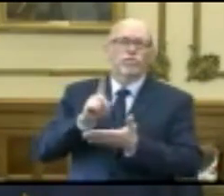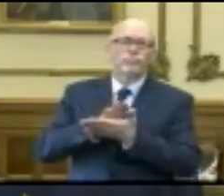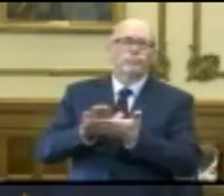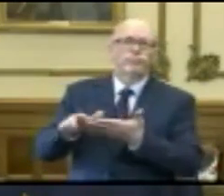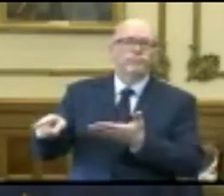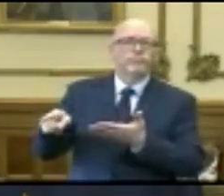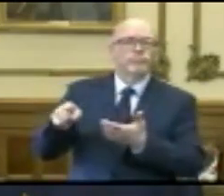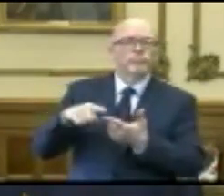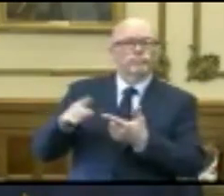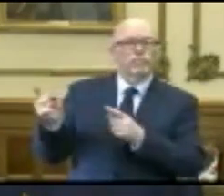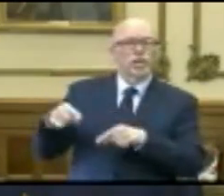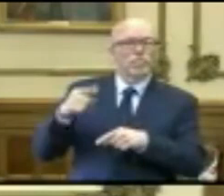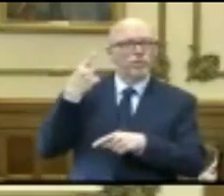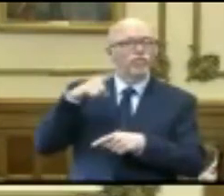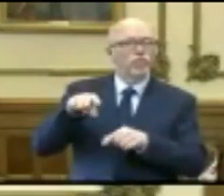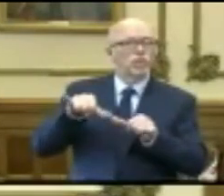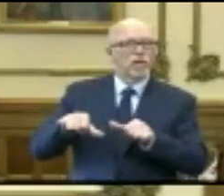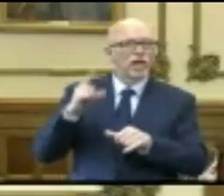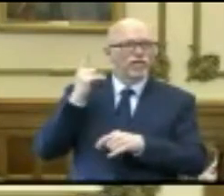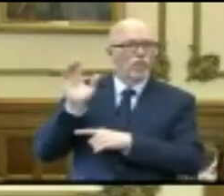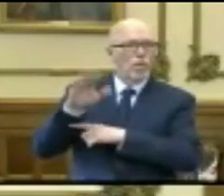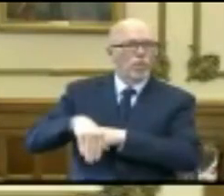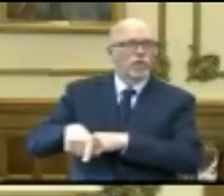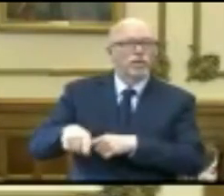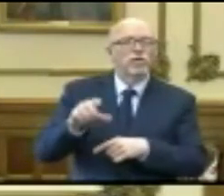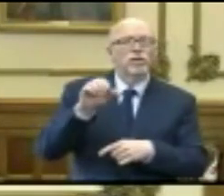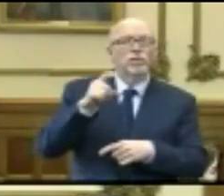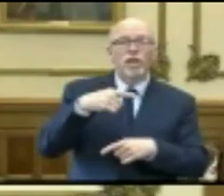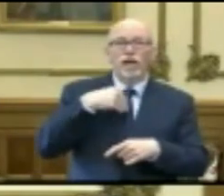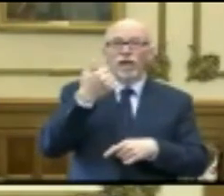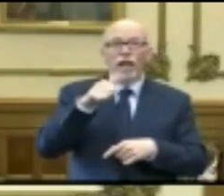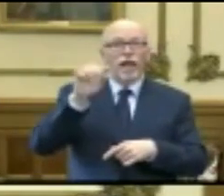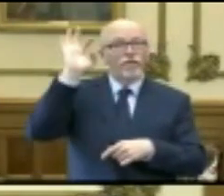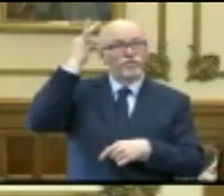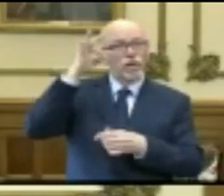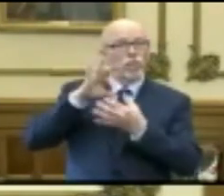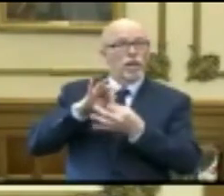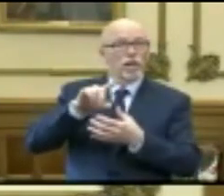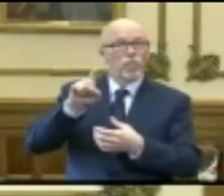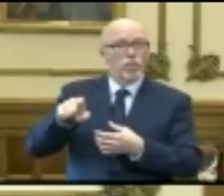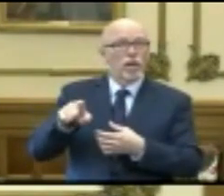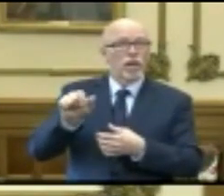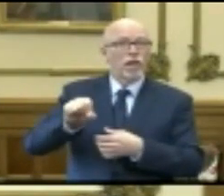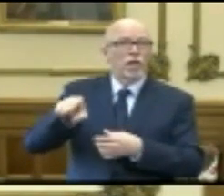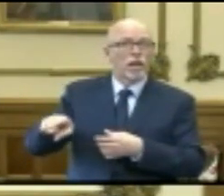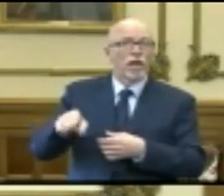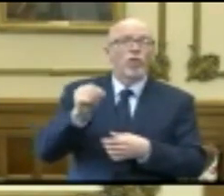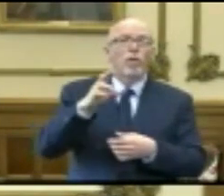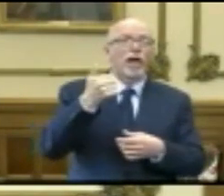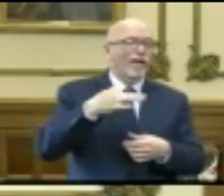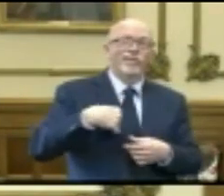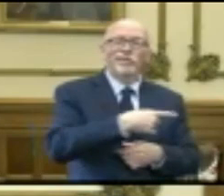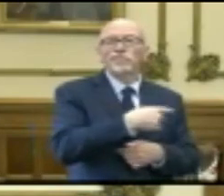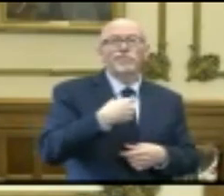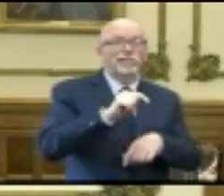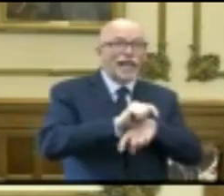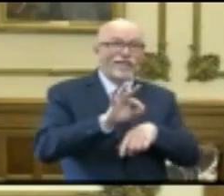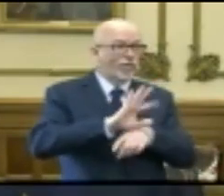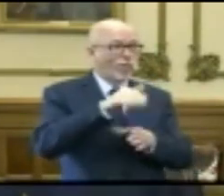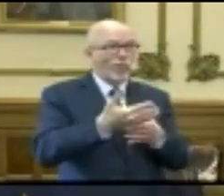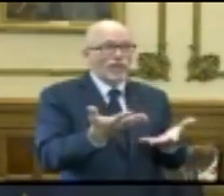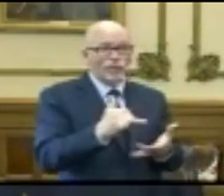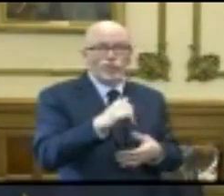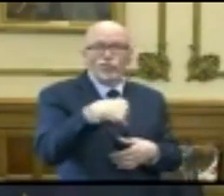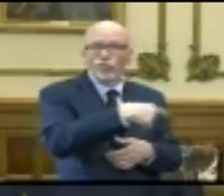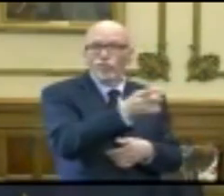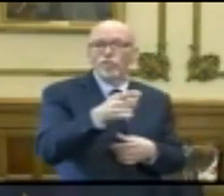to be here for the whole duration of this, so if there are federal questions as well as questions for any of us, the whole task force is here,